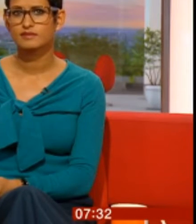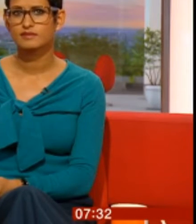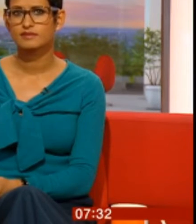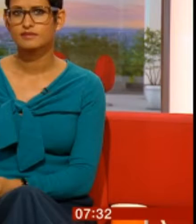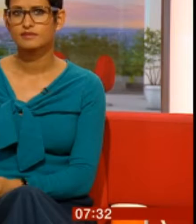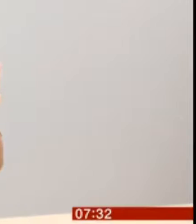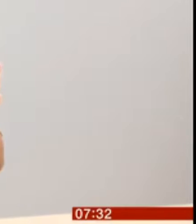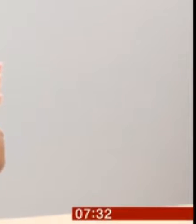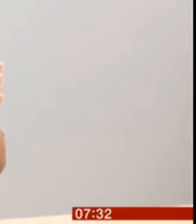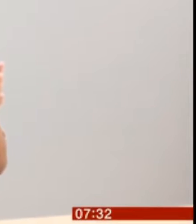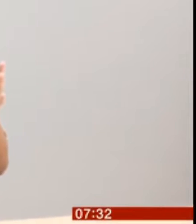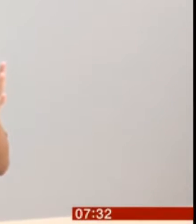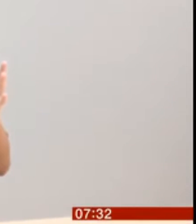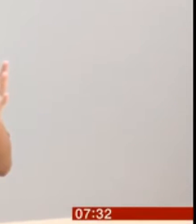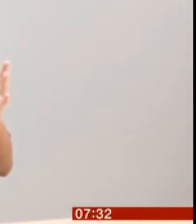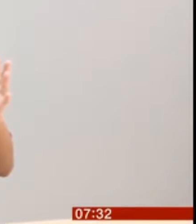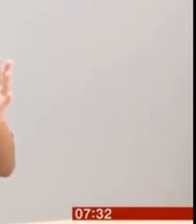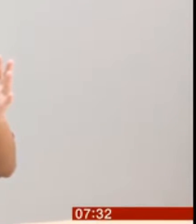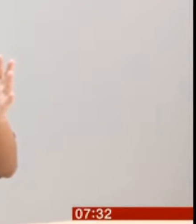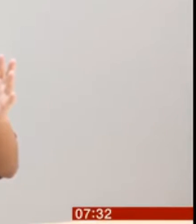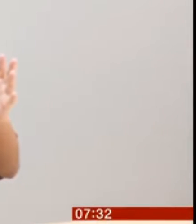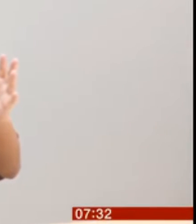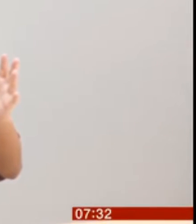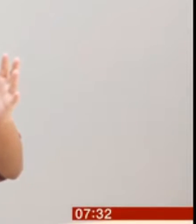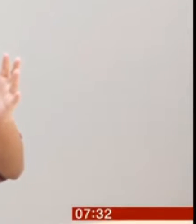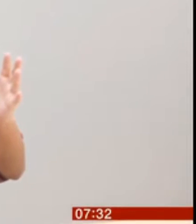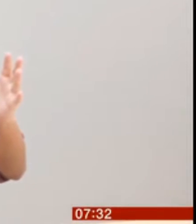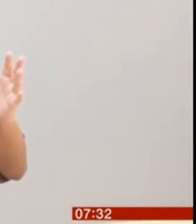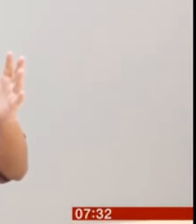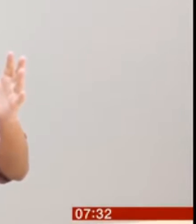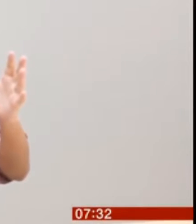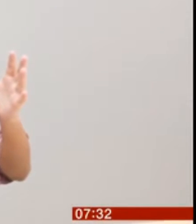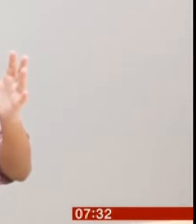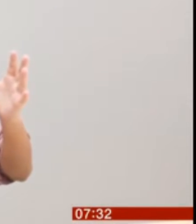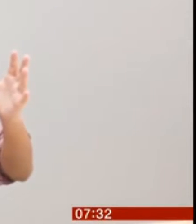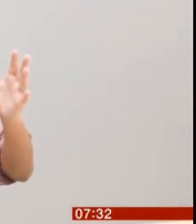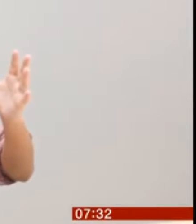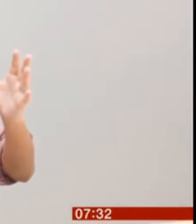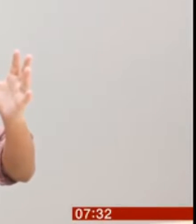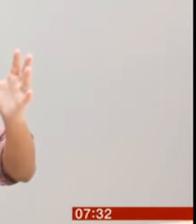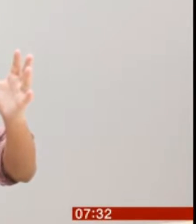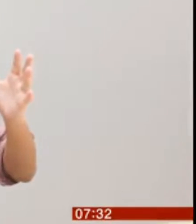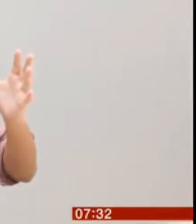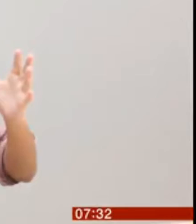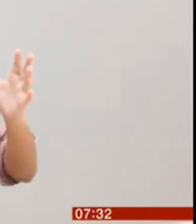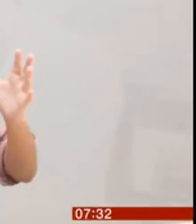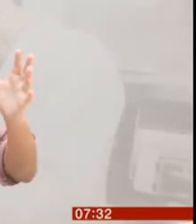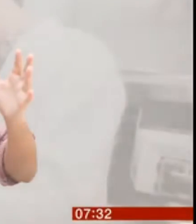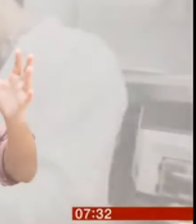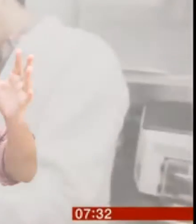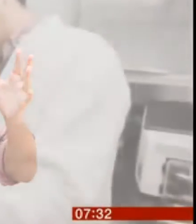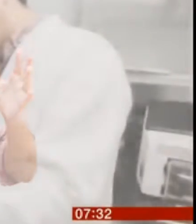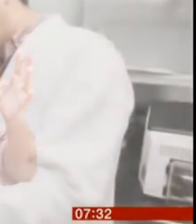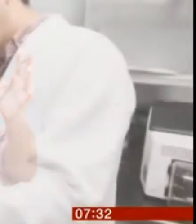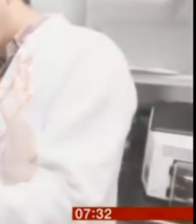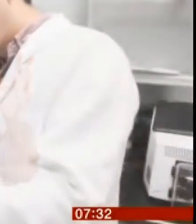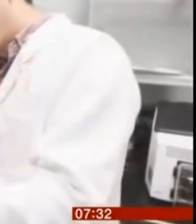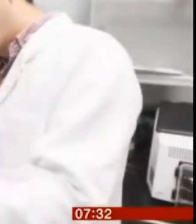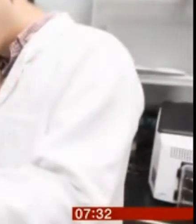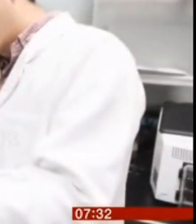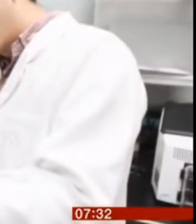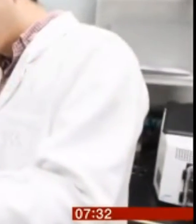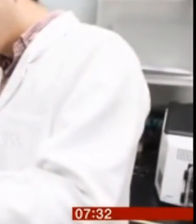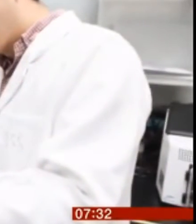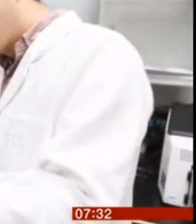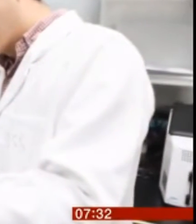babies. Scientists from the University of Shenzhen says he successfully altered the DNA of twin girls to help them resist the HIV